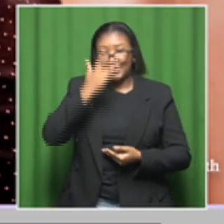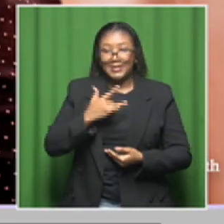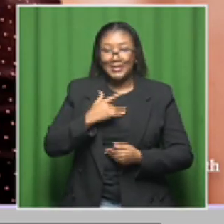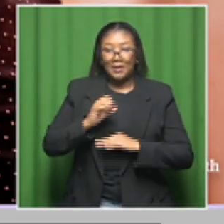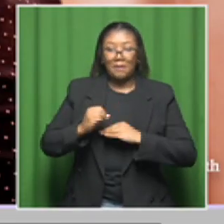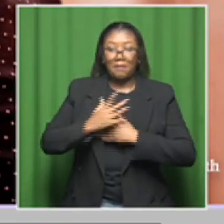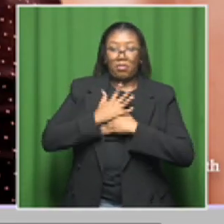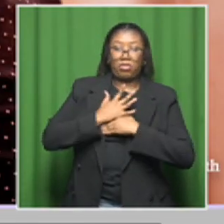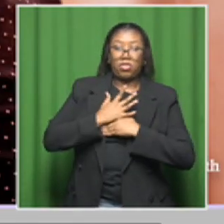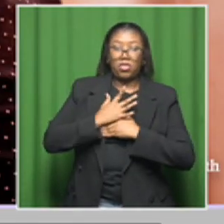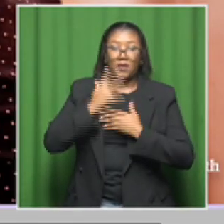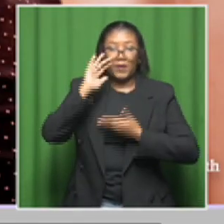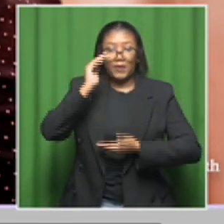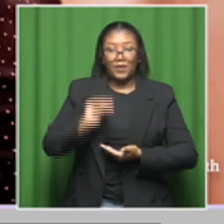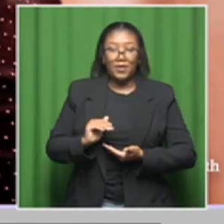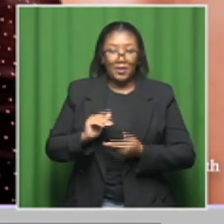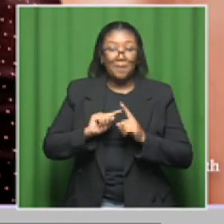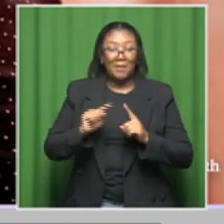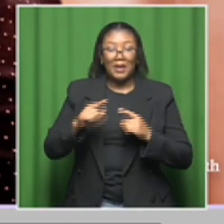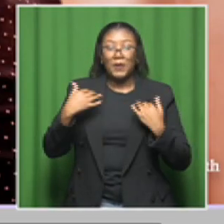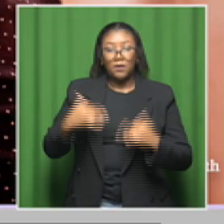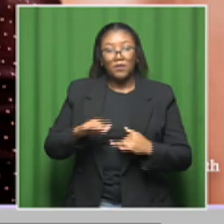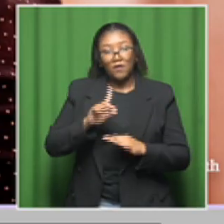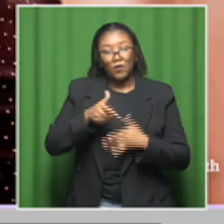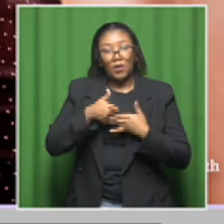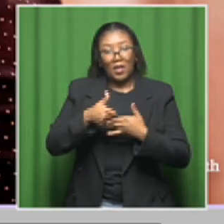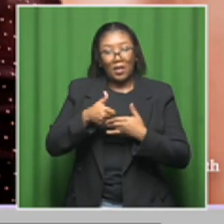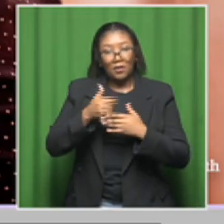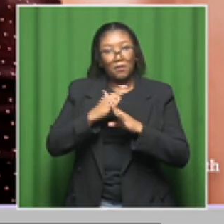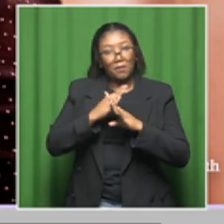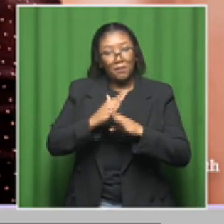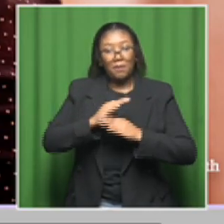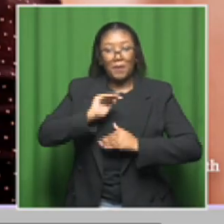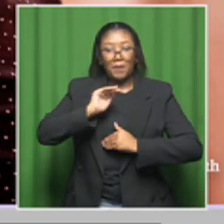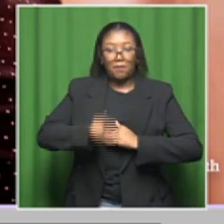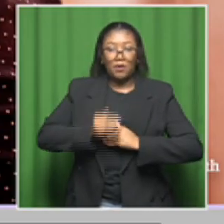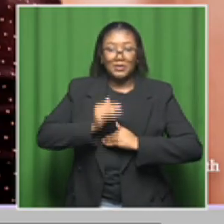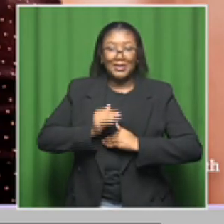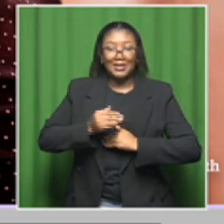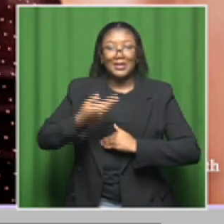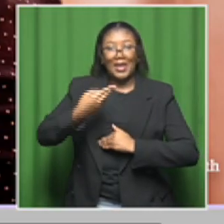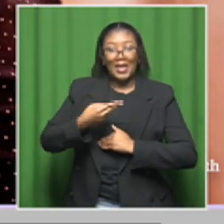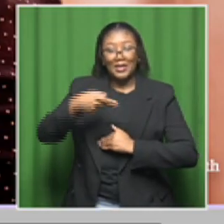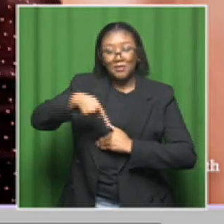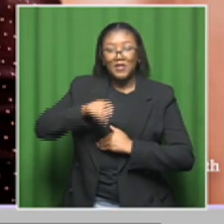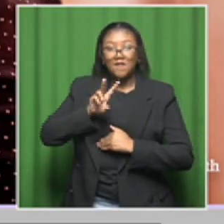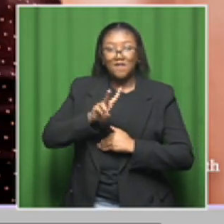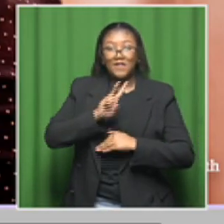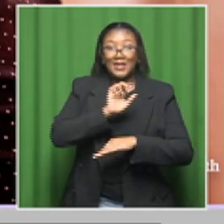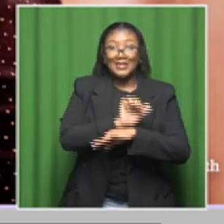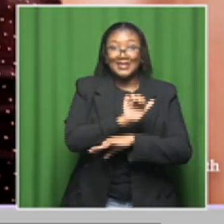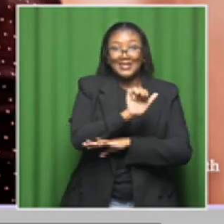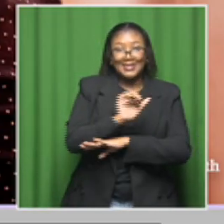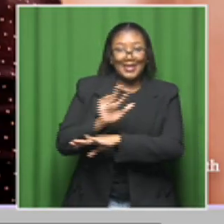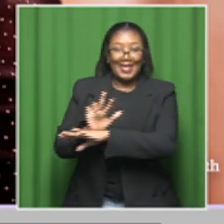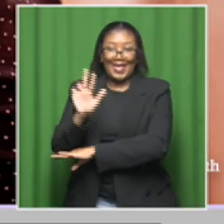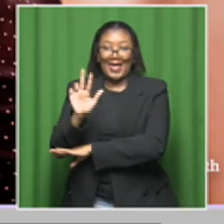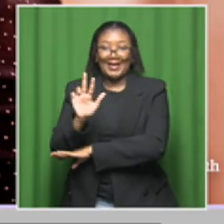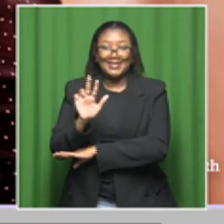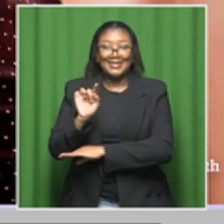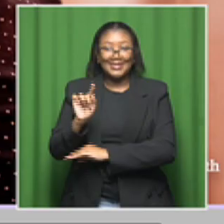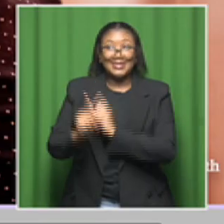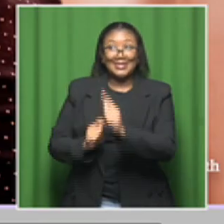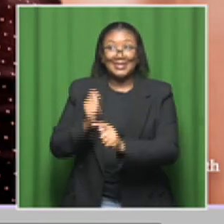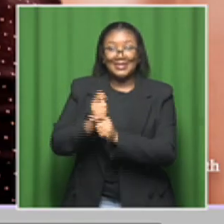But it is very good protection against the HPV 16 and 18 subtypes,